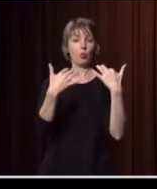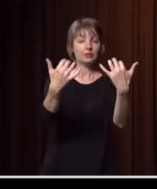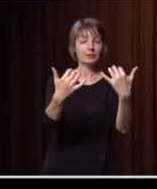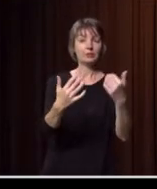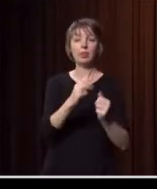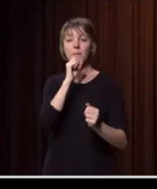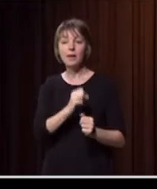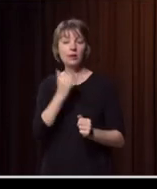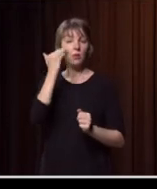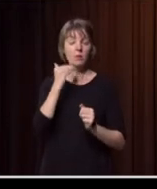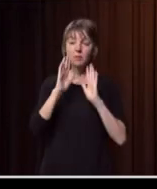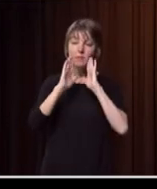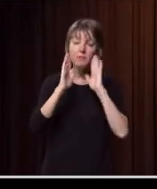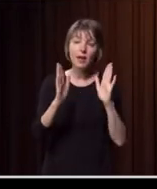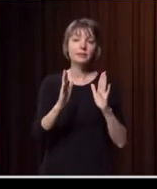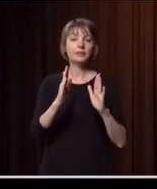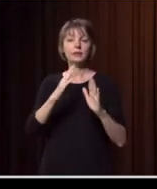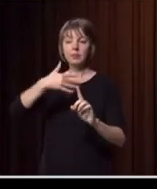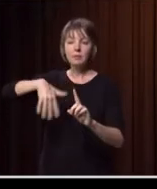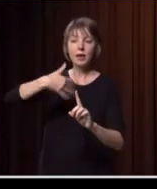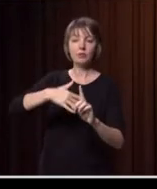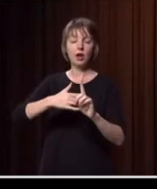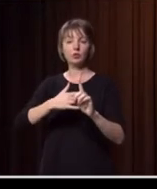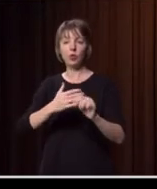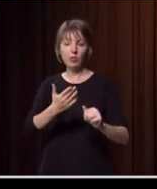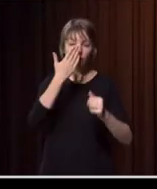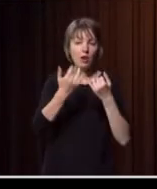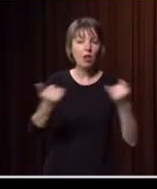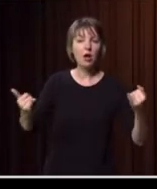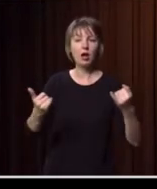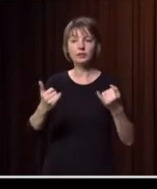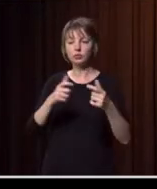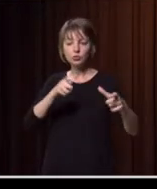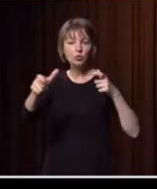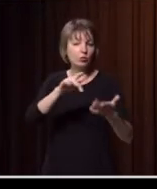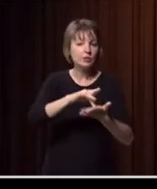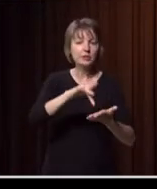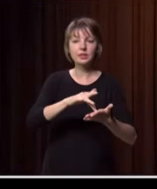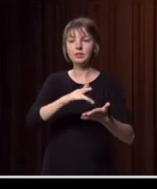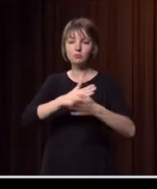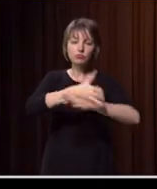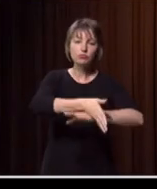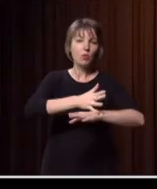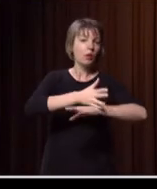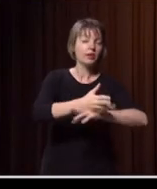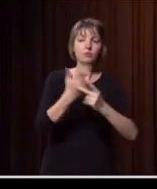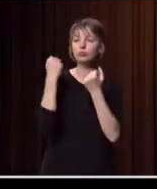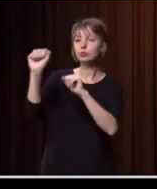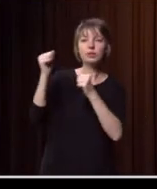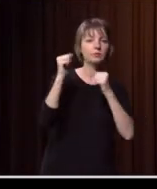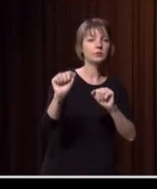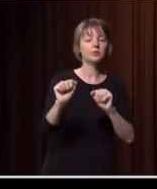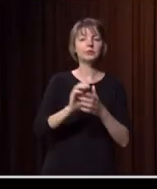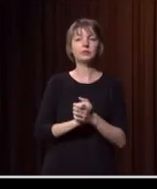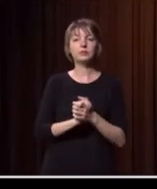and women that were out there on the front line, behind the scenes, in control centres, doing their very best to save and protect everybody, them and their families and loved